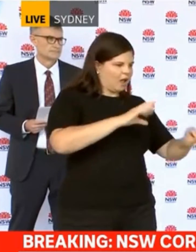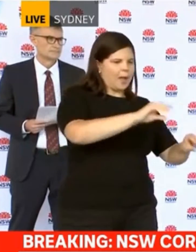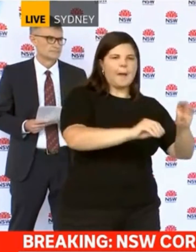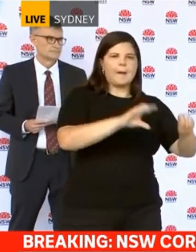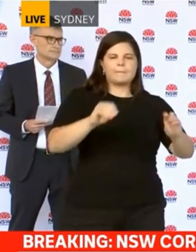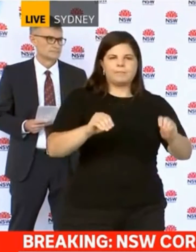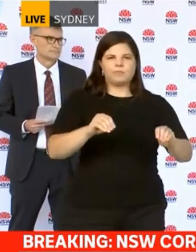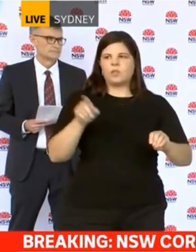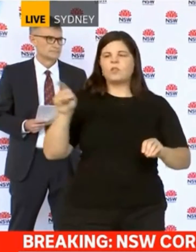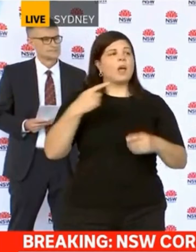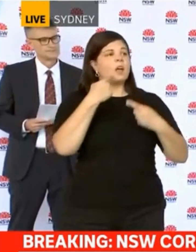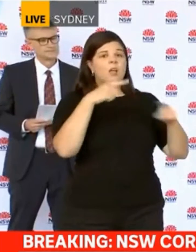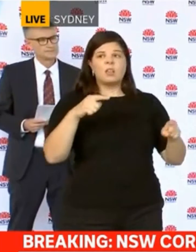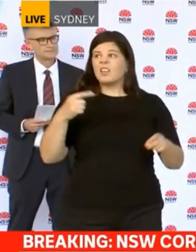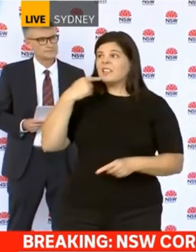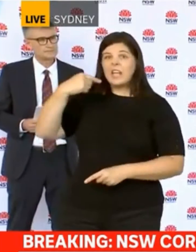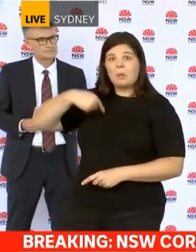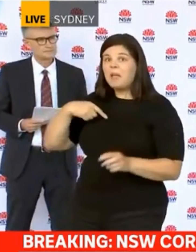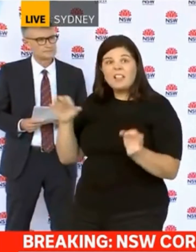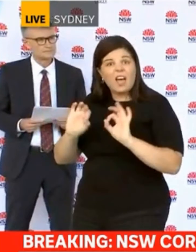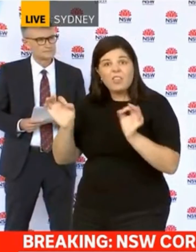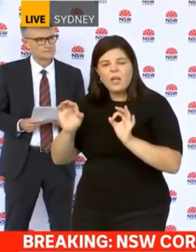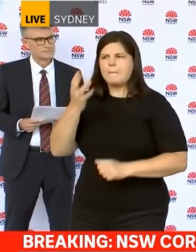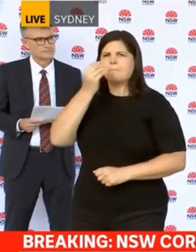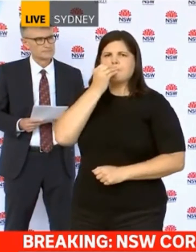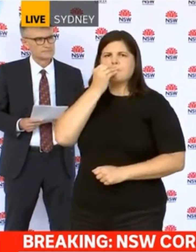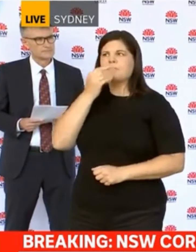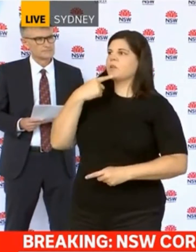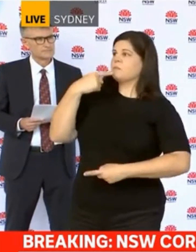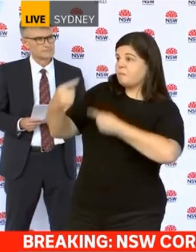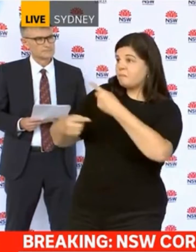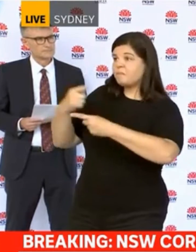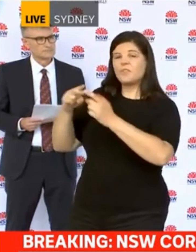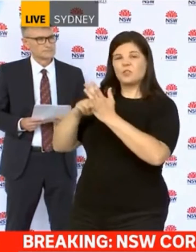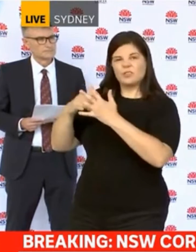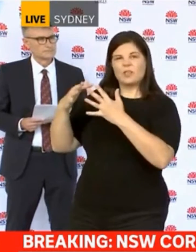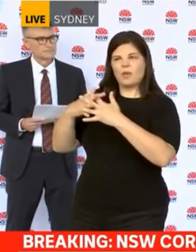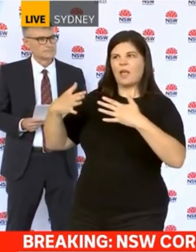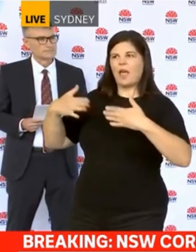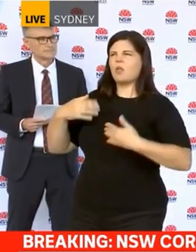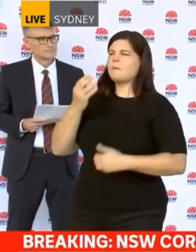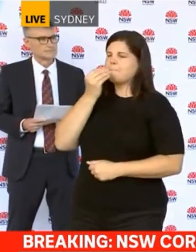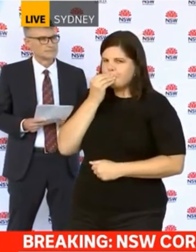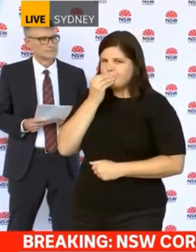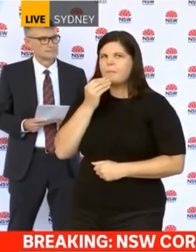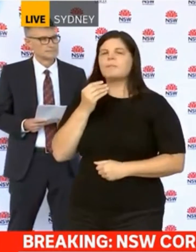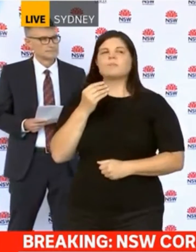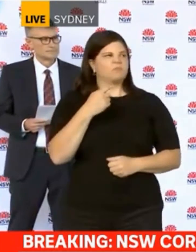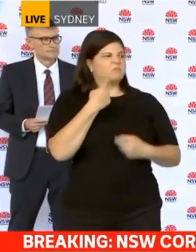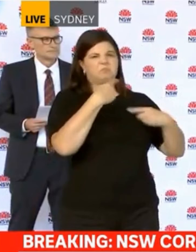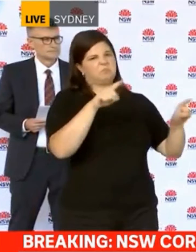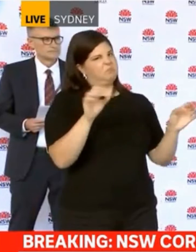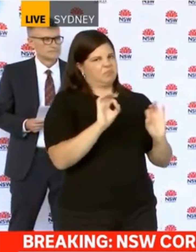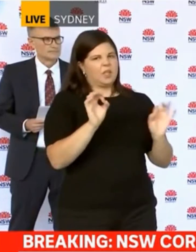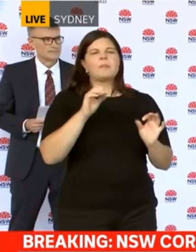doesn't pass it on to me, they don't pass it on to anybody. That information is private and confidential but what it does do is allow our experts to get on